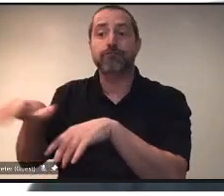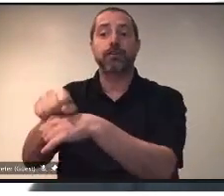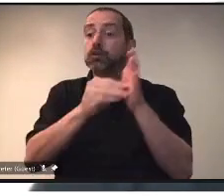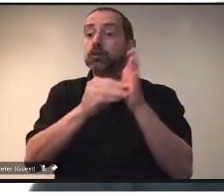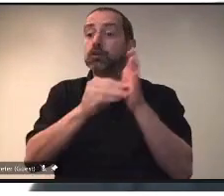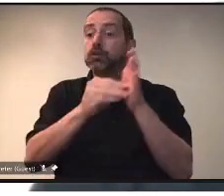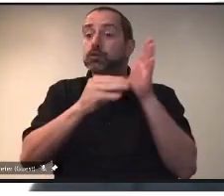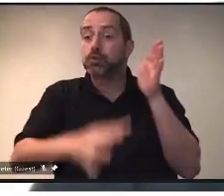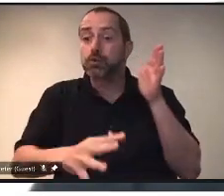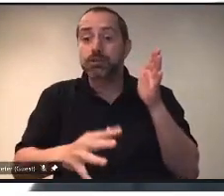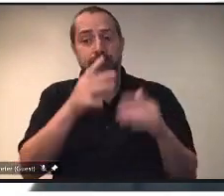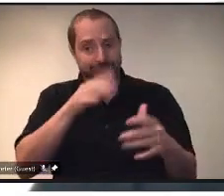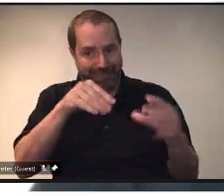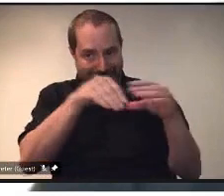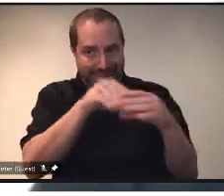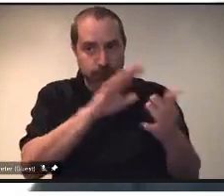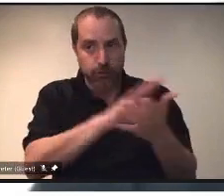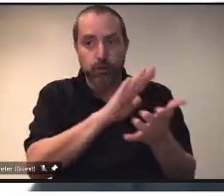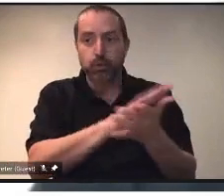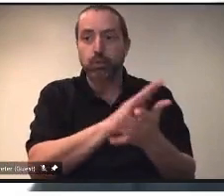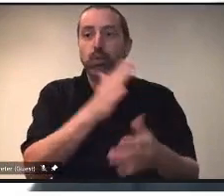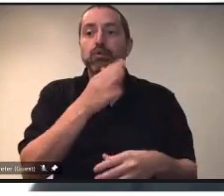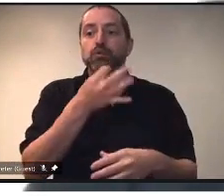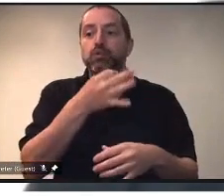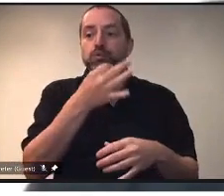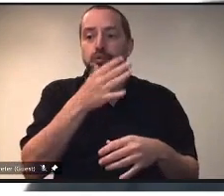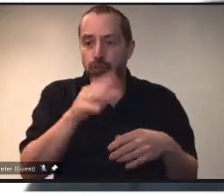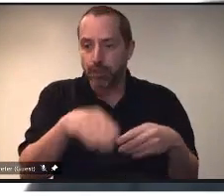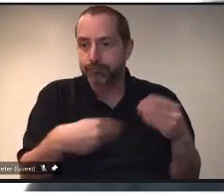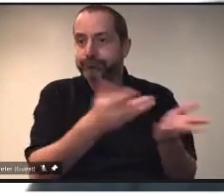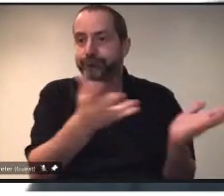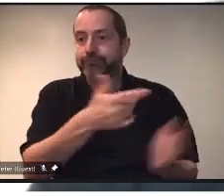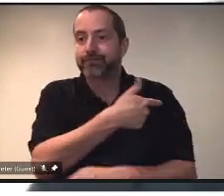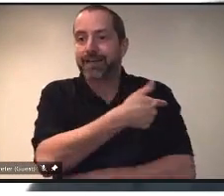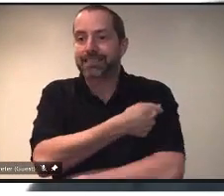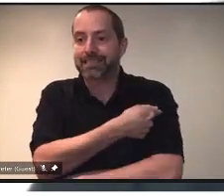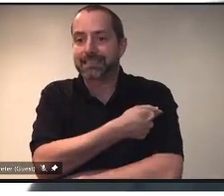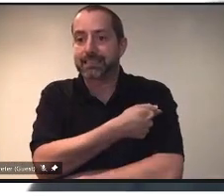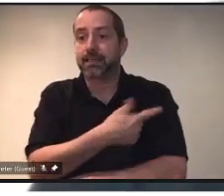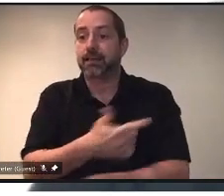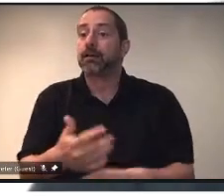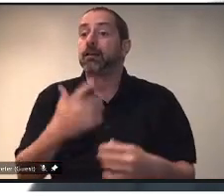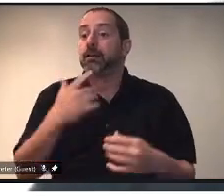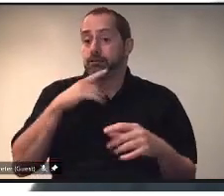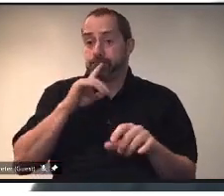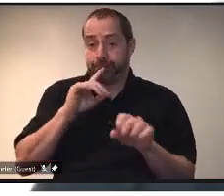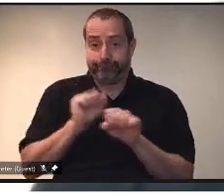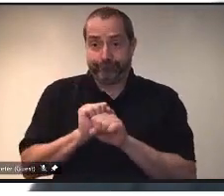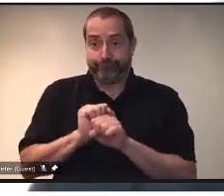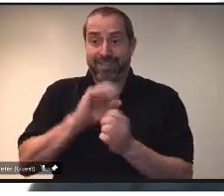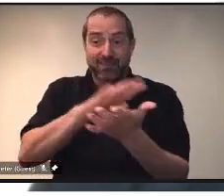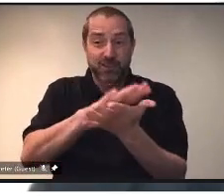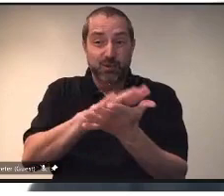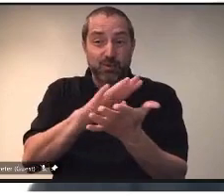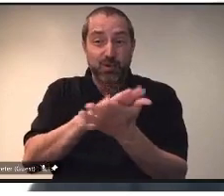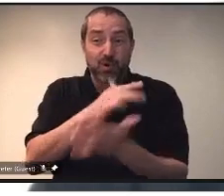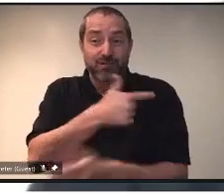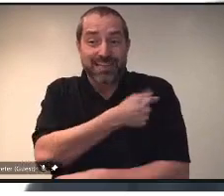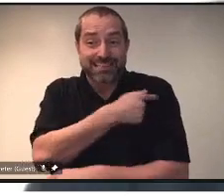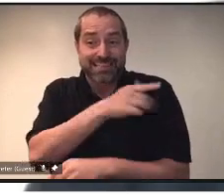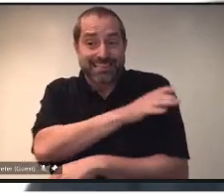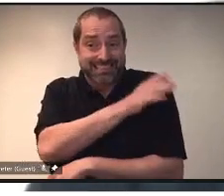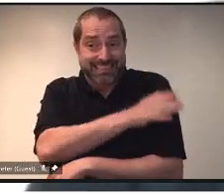in your school very soon. In fact, there will be school vaccination clinics in over 70 communities